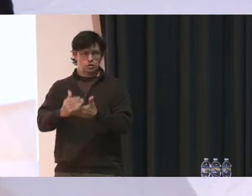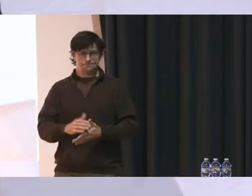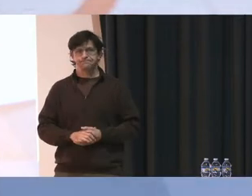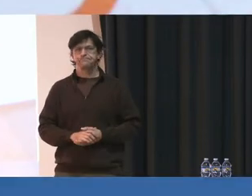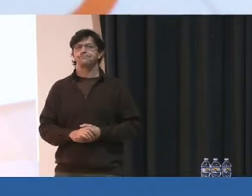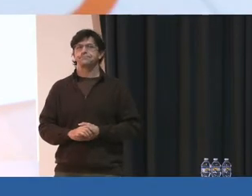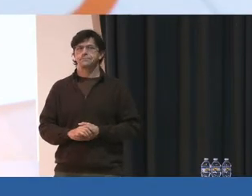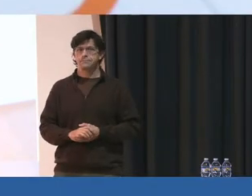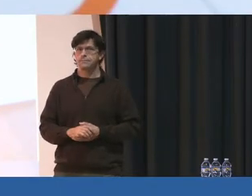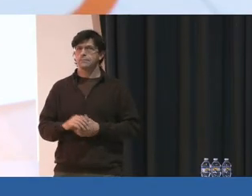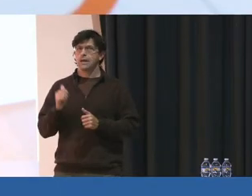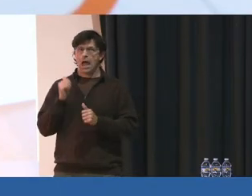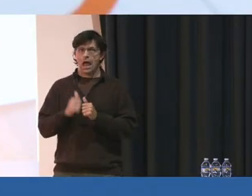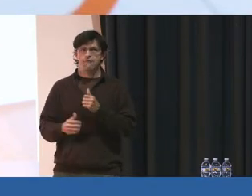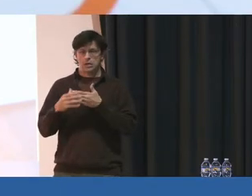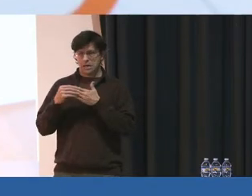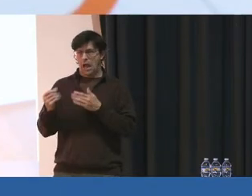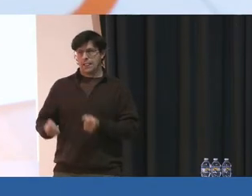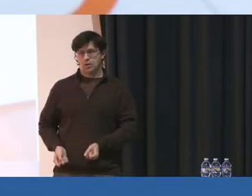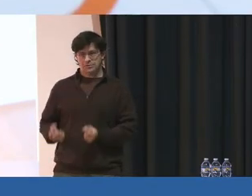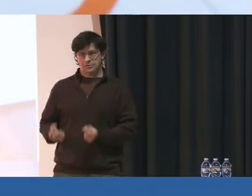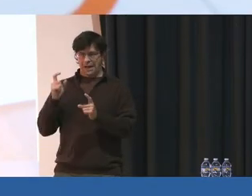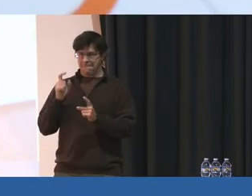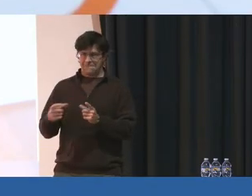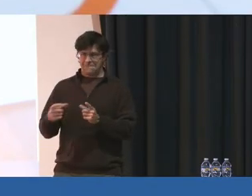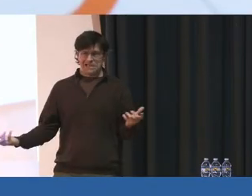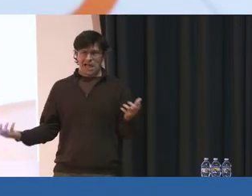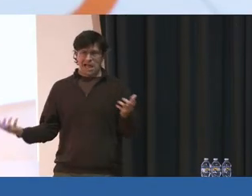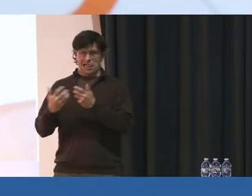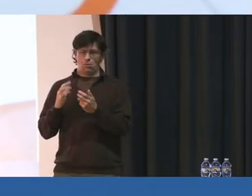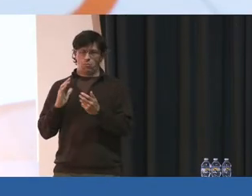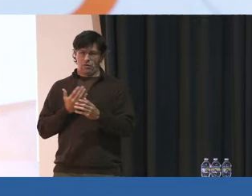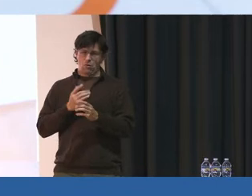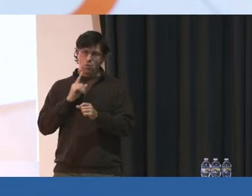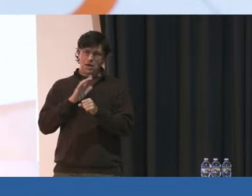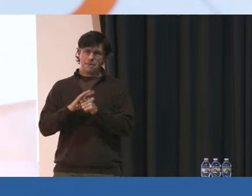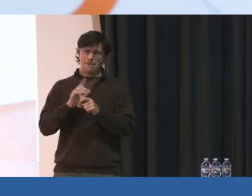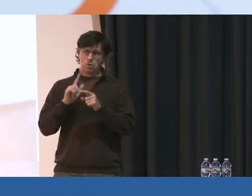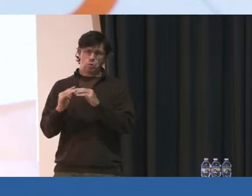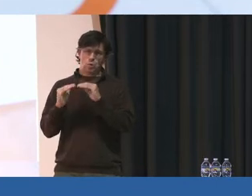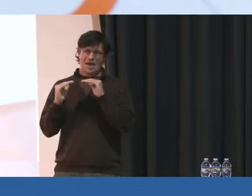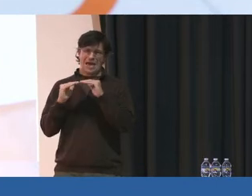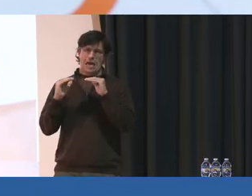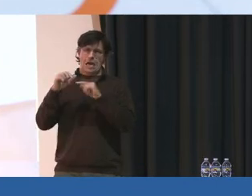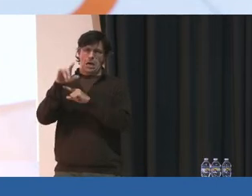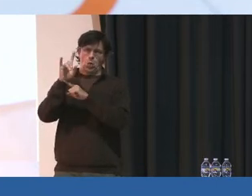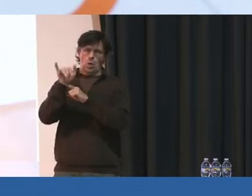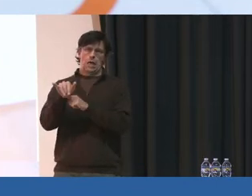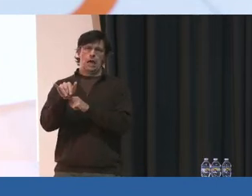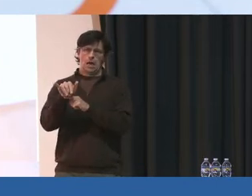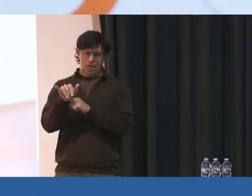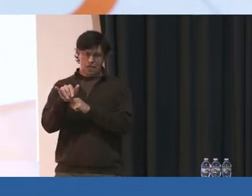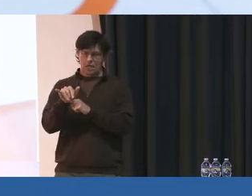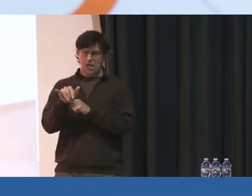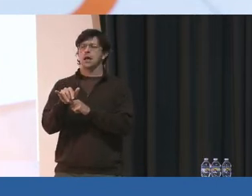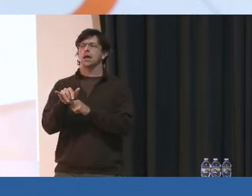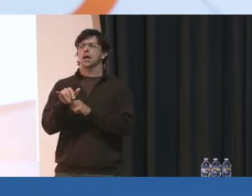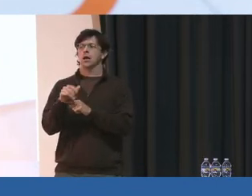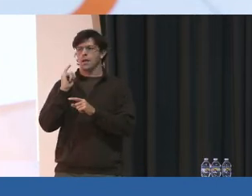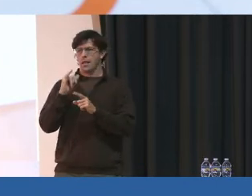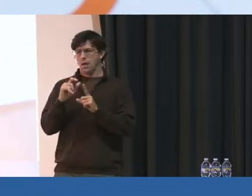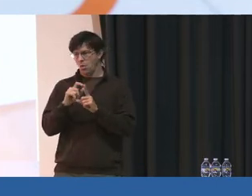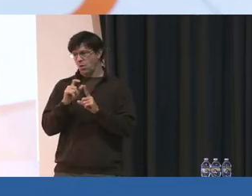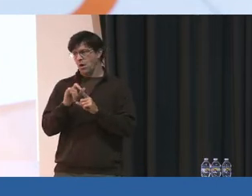and every dollar spent must align with our commitment to equity. And you'll hear that word. Our budgeting